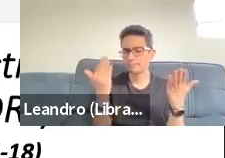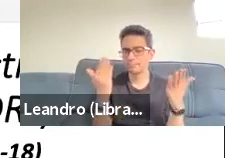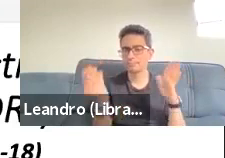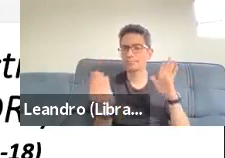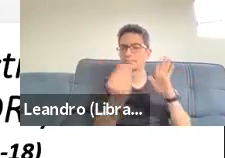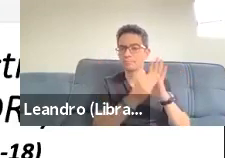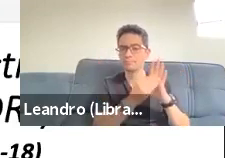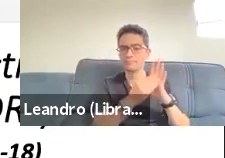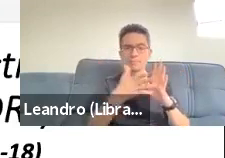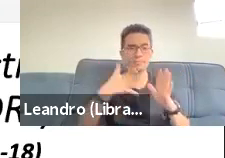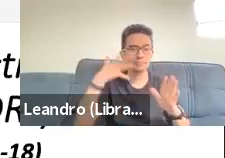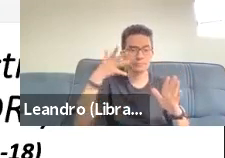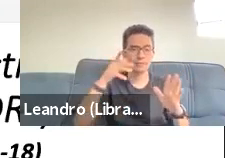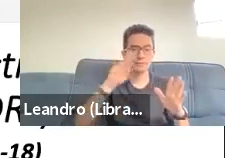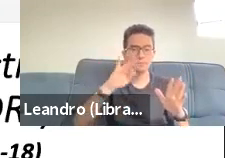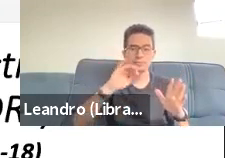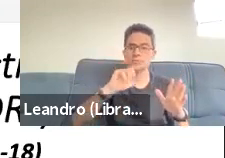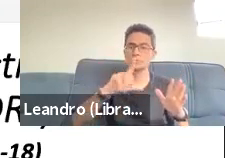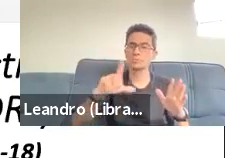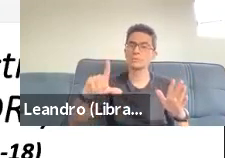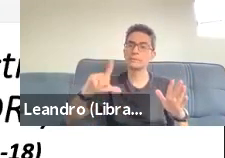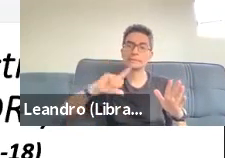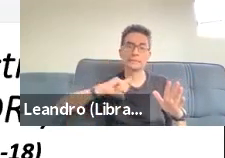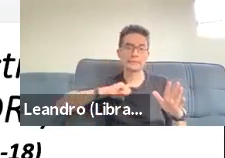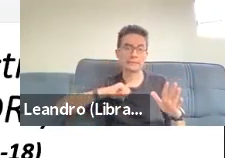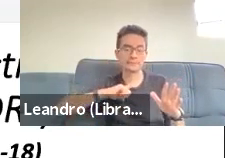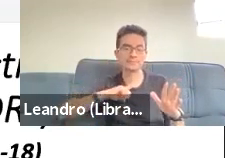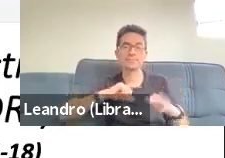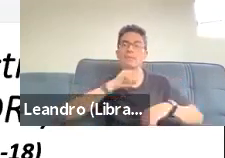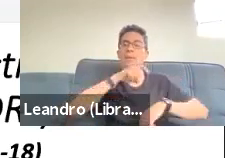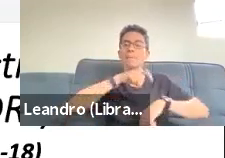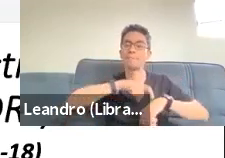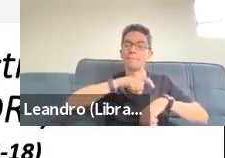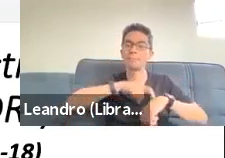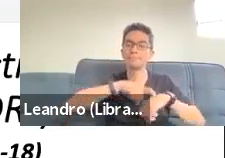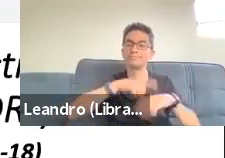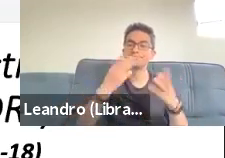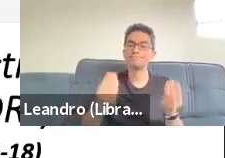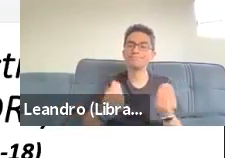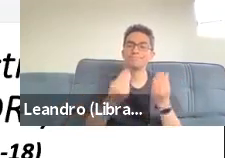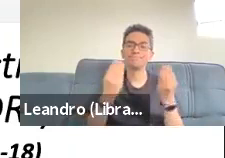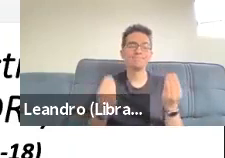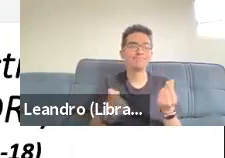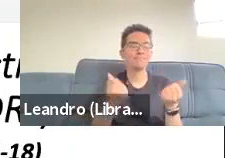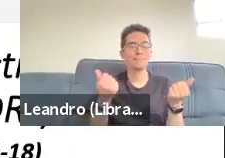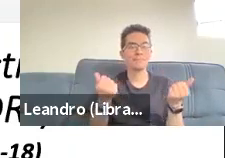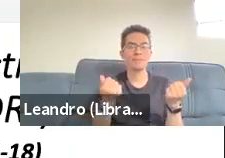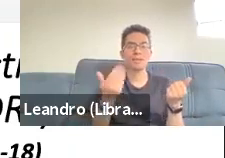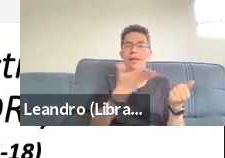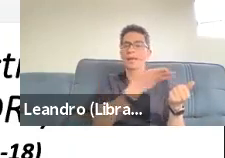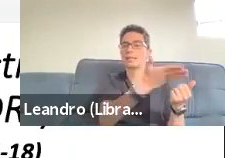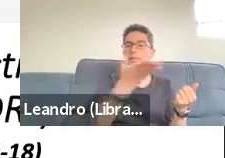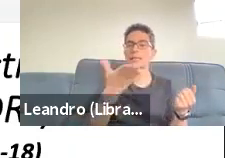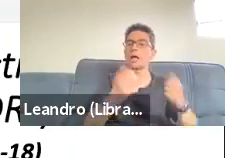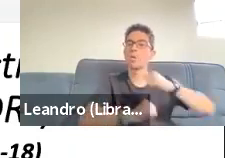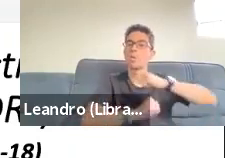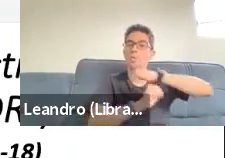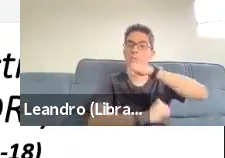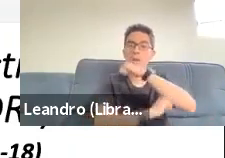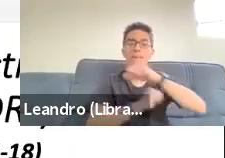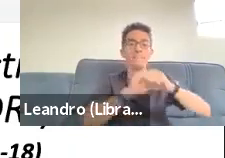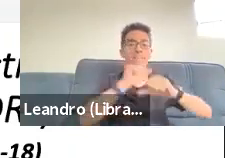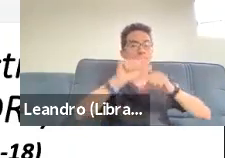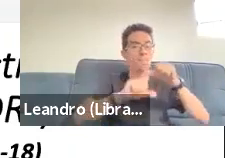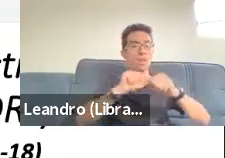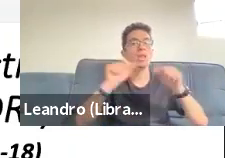moments or frames where you shift the participation structure to instead of conversational partners to an expert novice